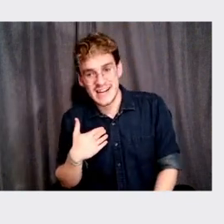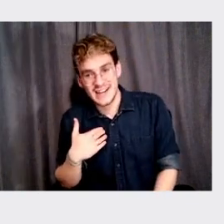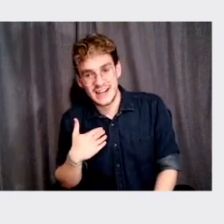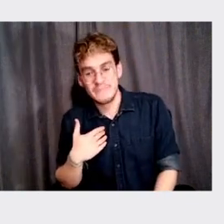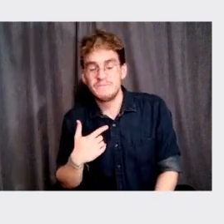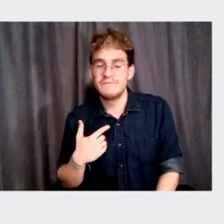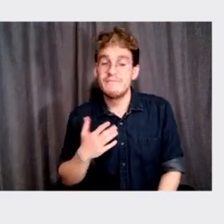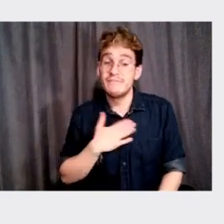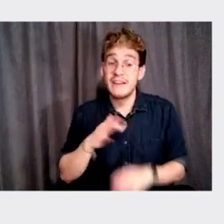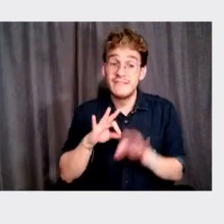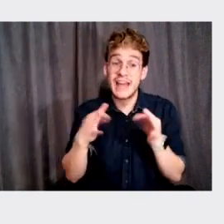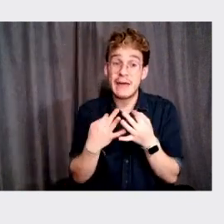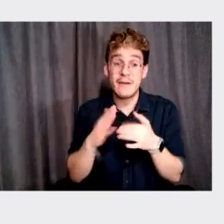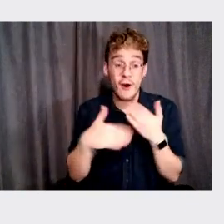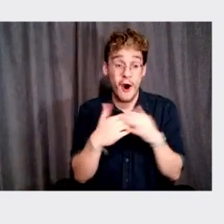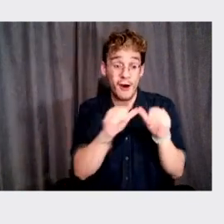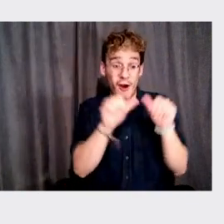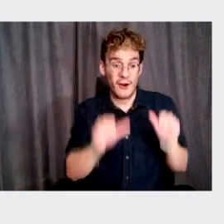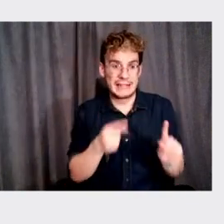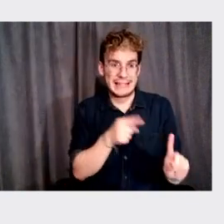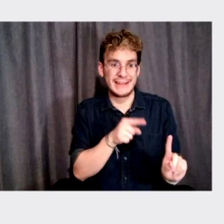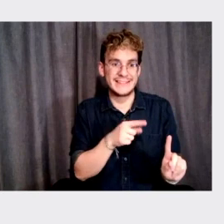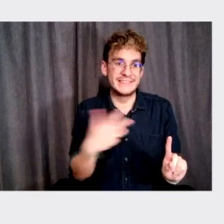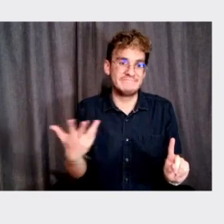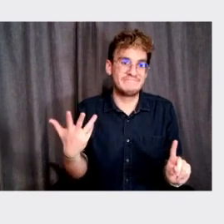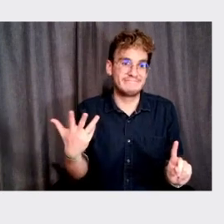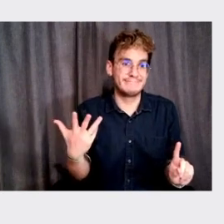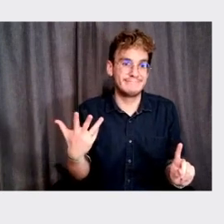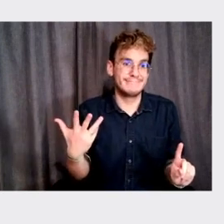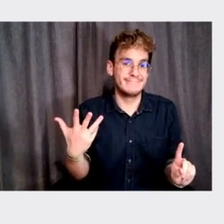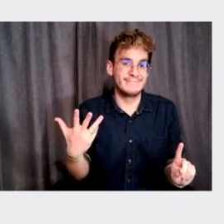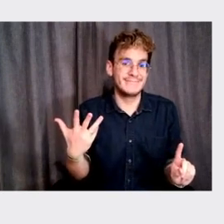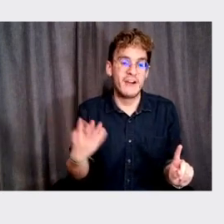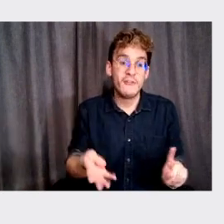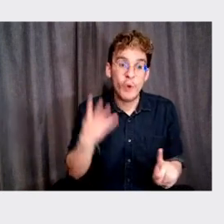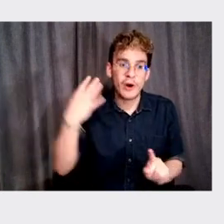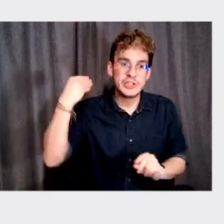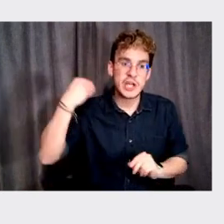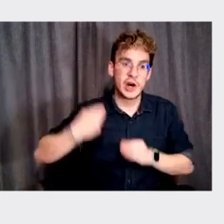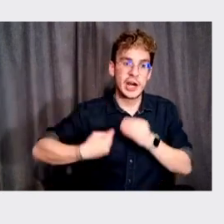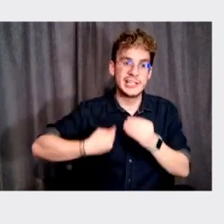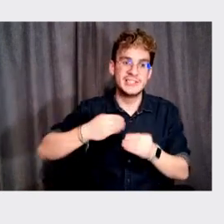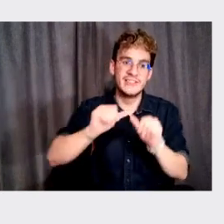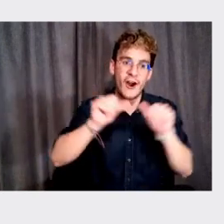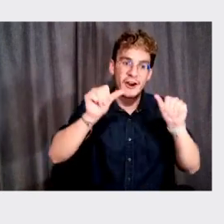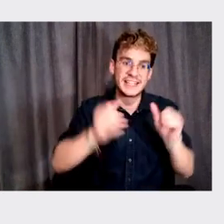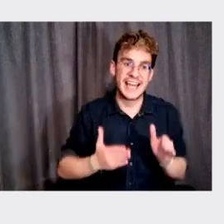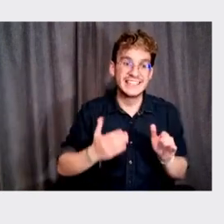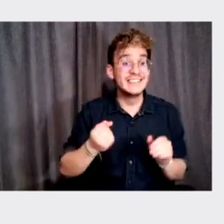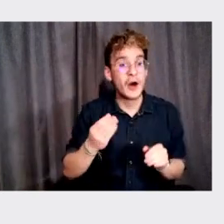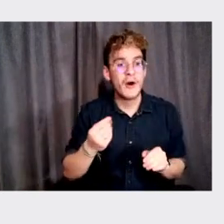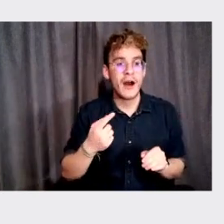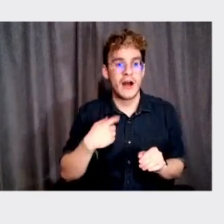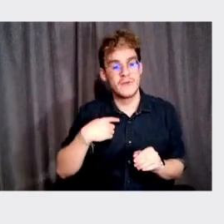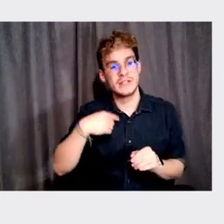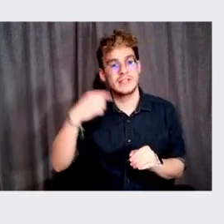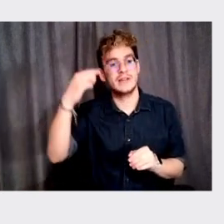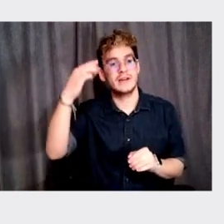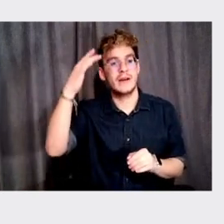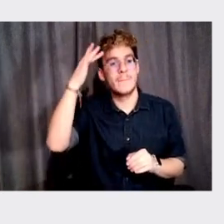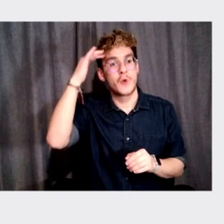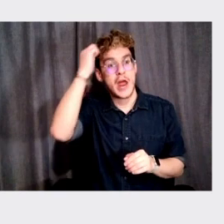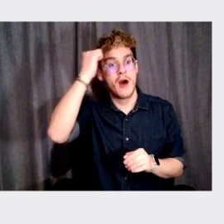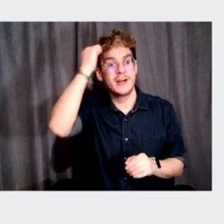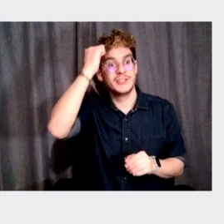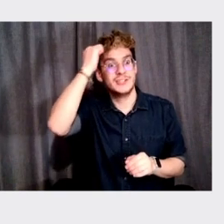I come from a family of architects. Um, it's four generations. Um, and, uh, so I was brainwashed, uh, since I